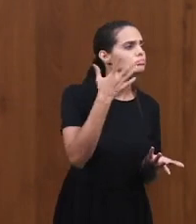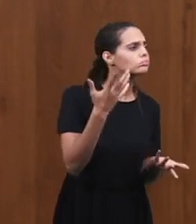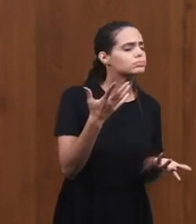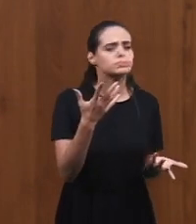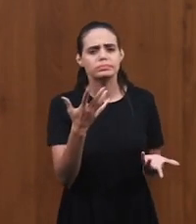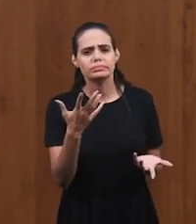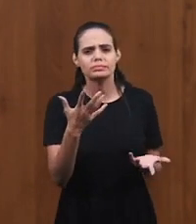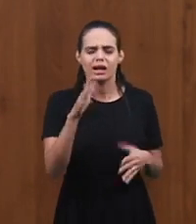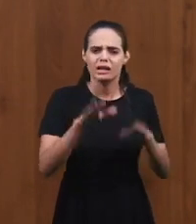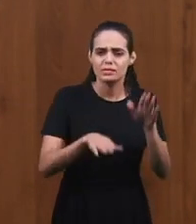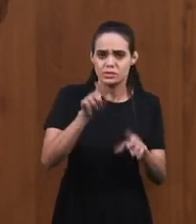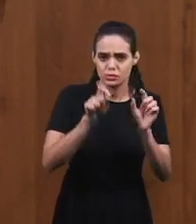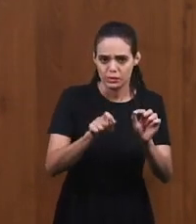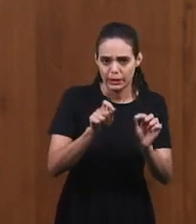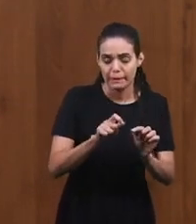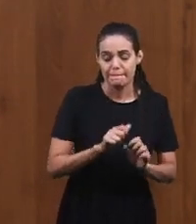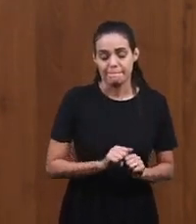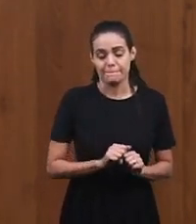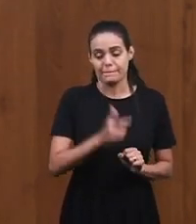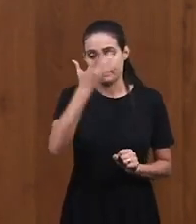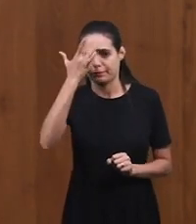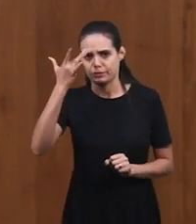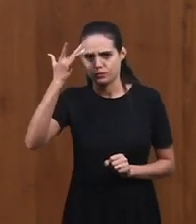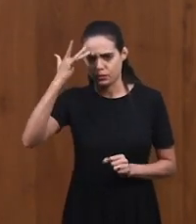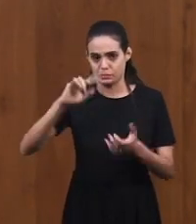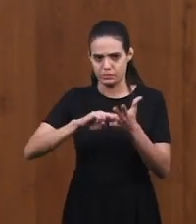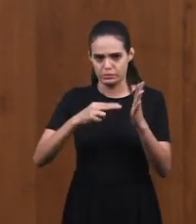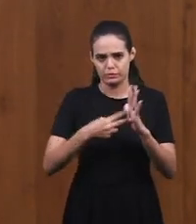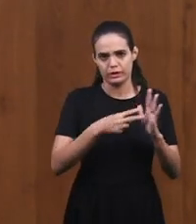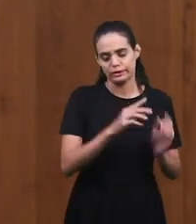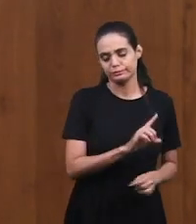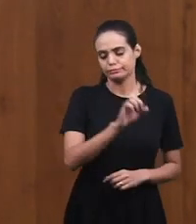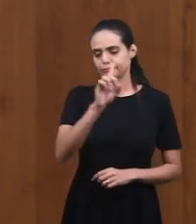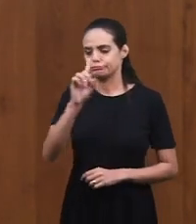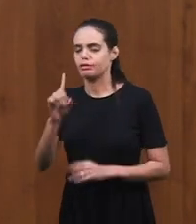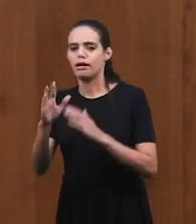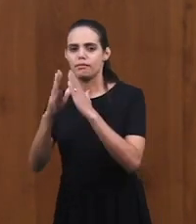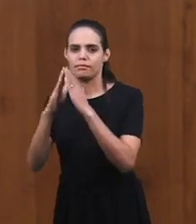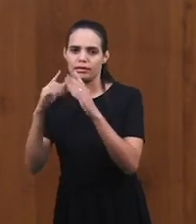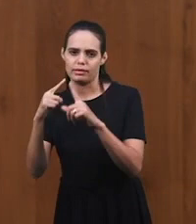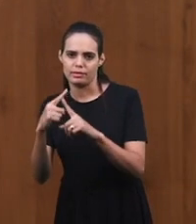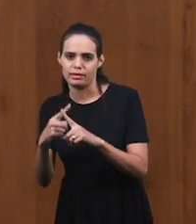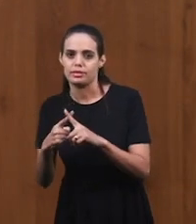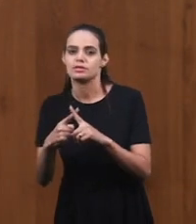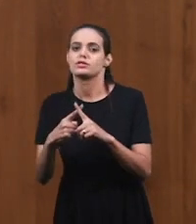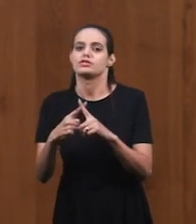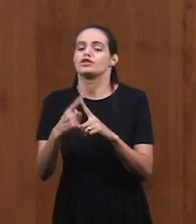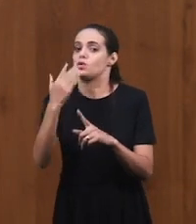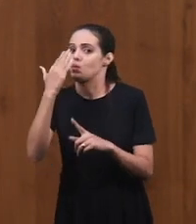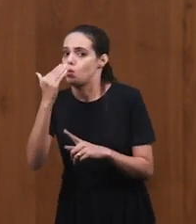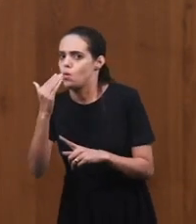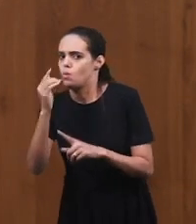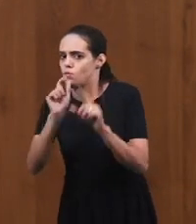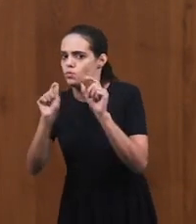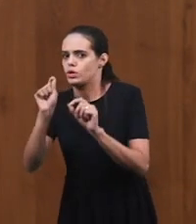Feeds himself with something that is good and clean. But then he goes out in the world. And he feeds himself from things of this world.